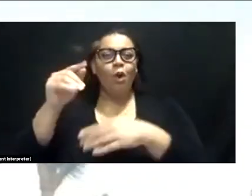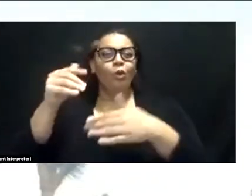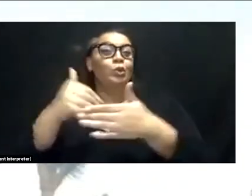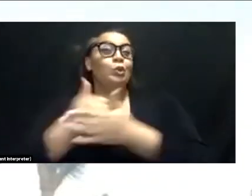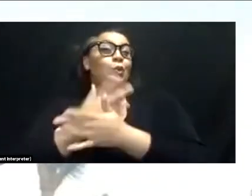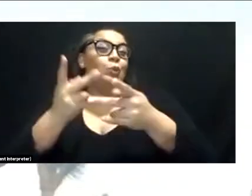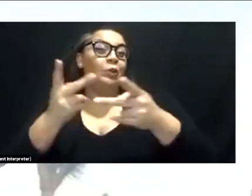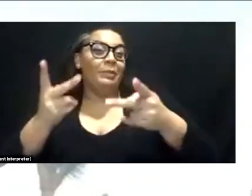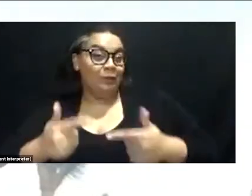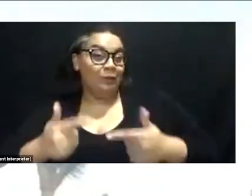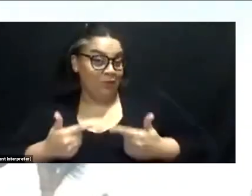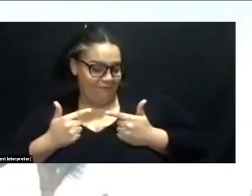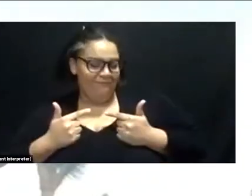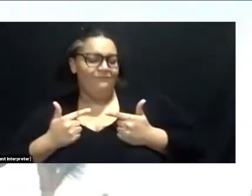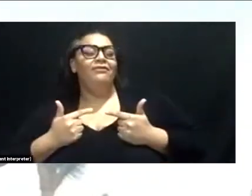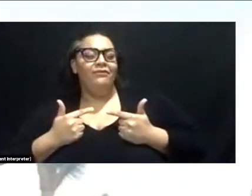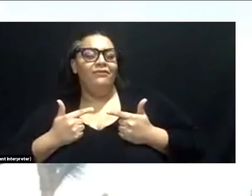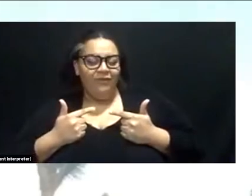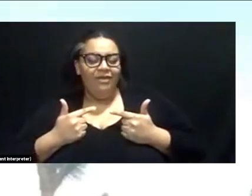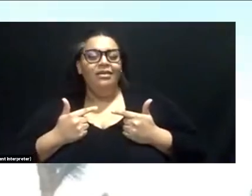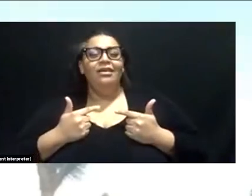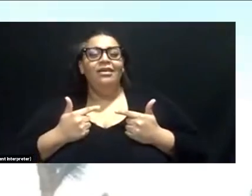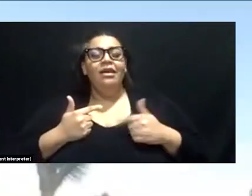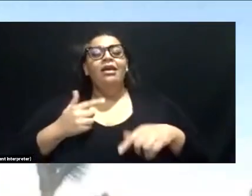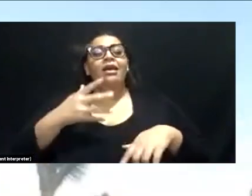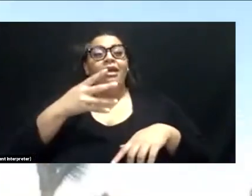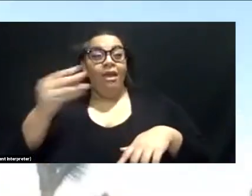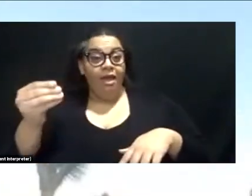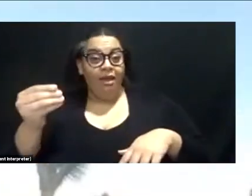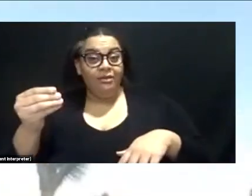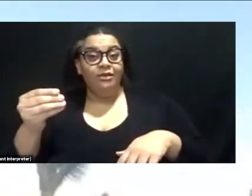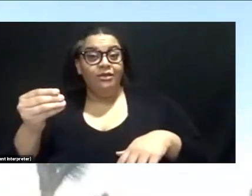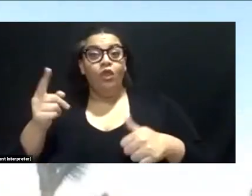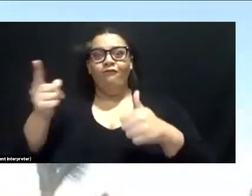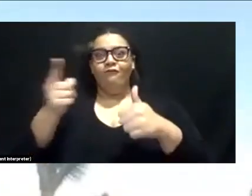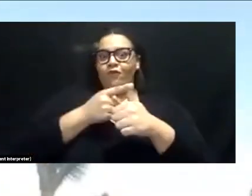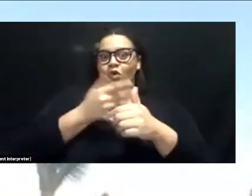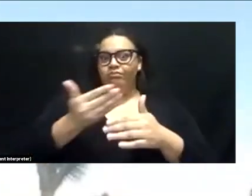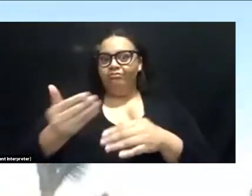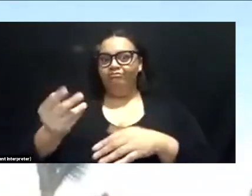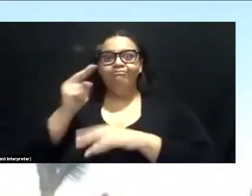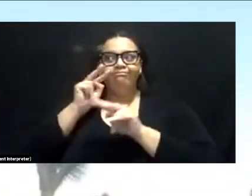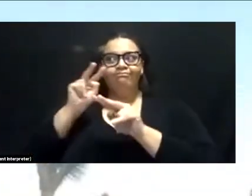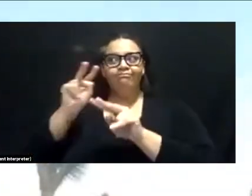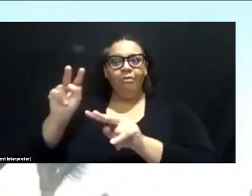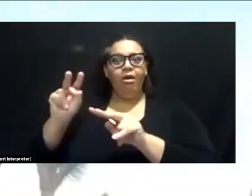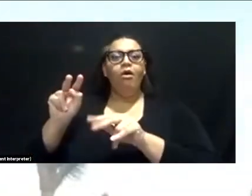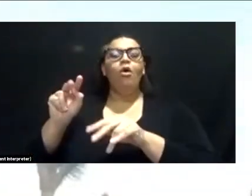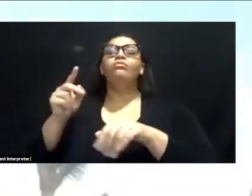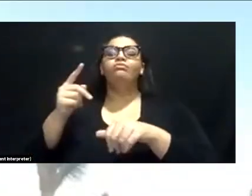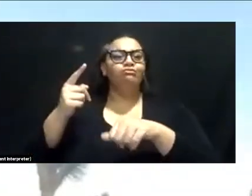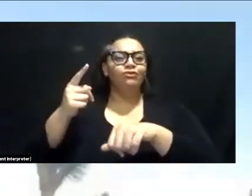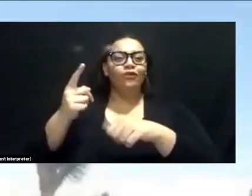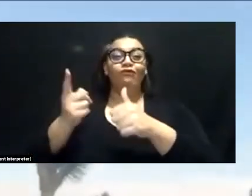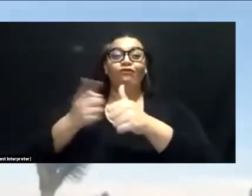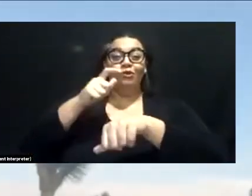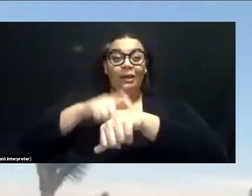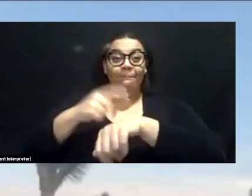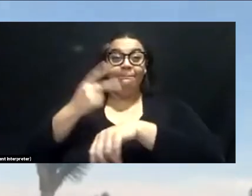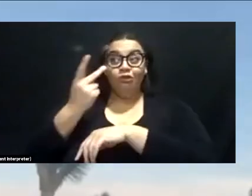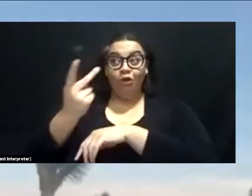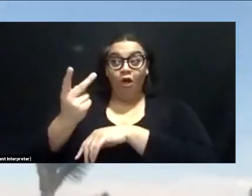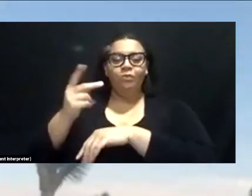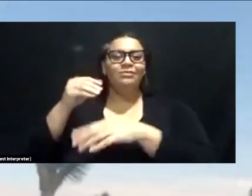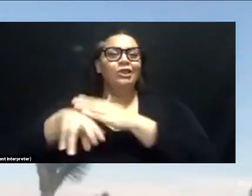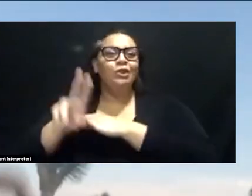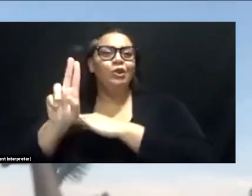place to live. And the first that they ever saw one of these plants was in Utah and they saw it, you at